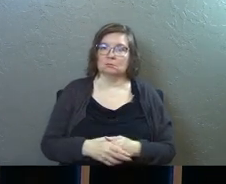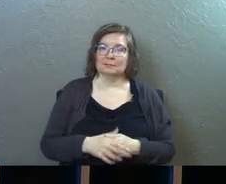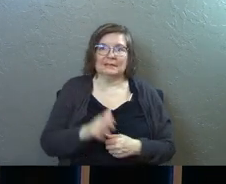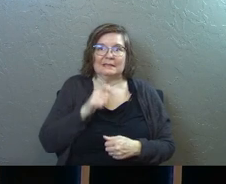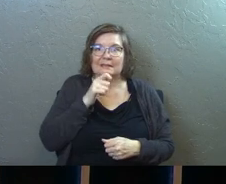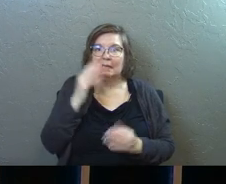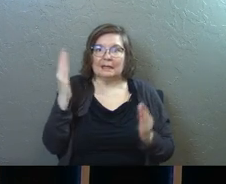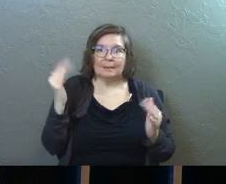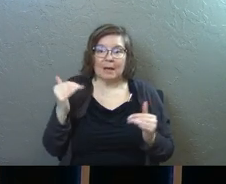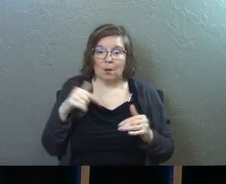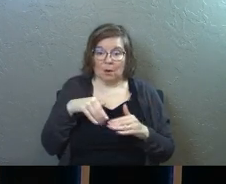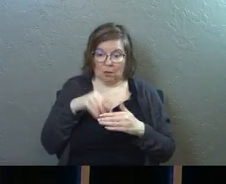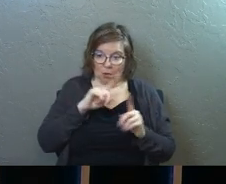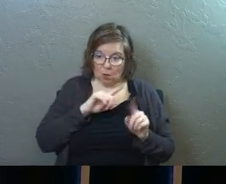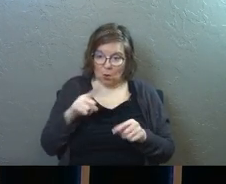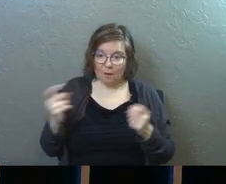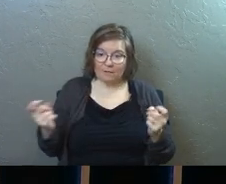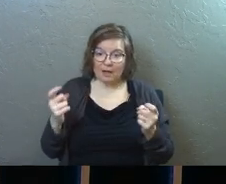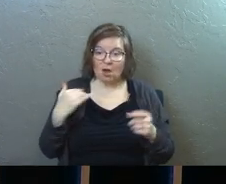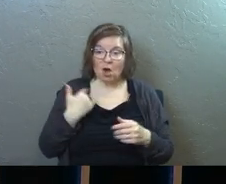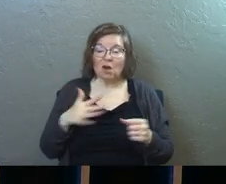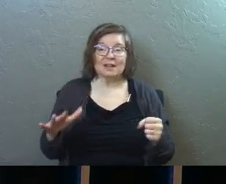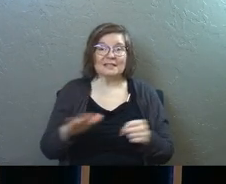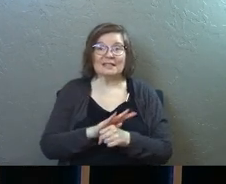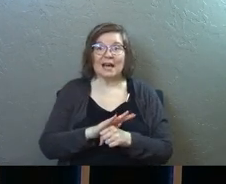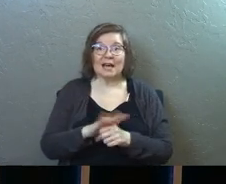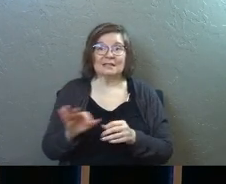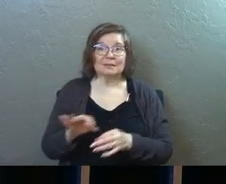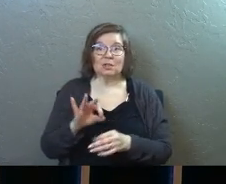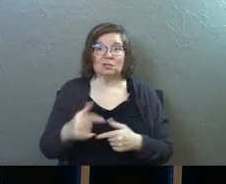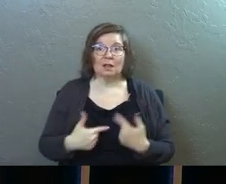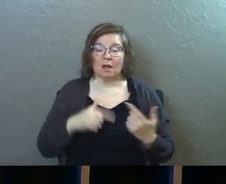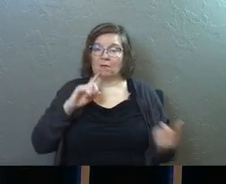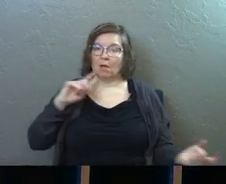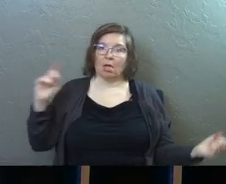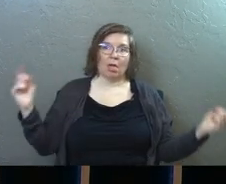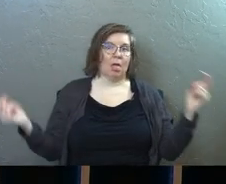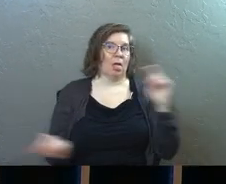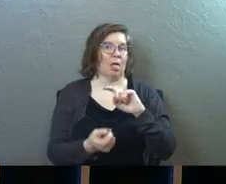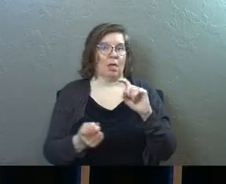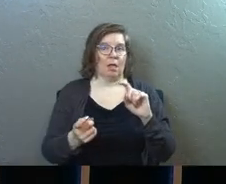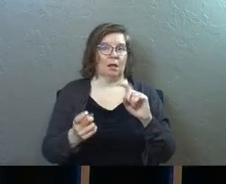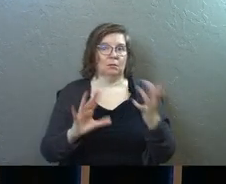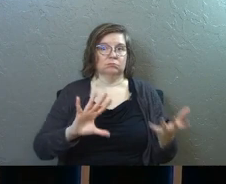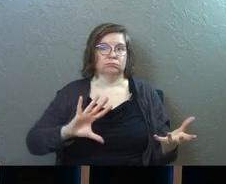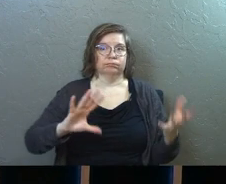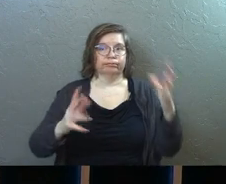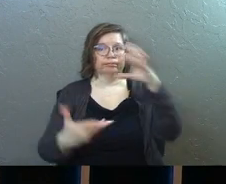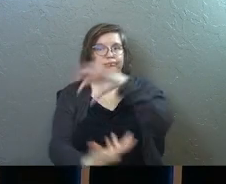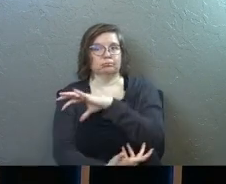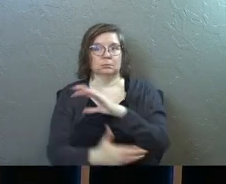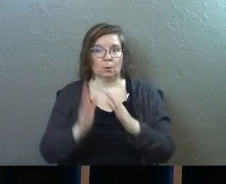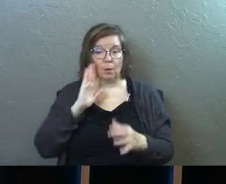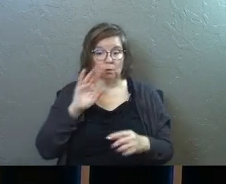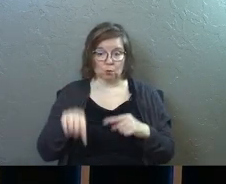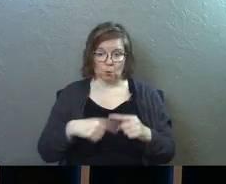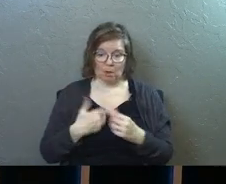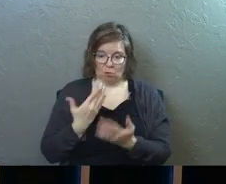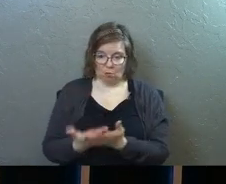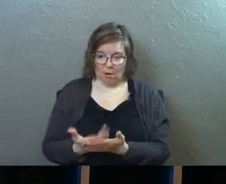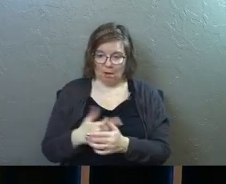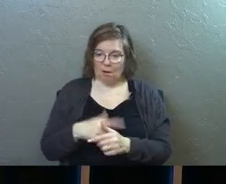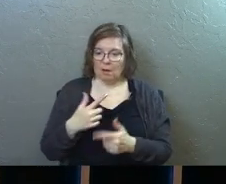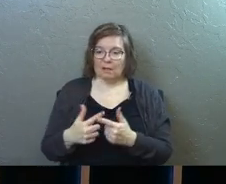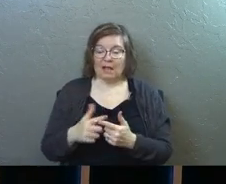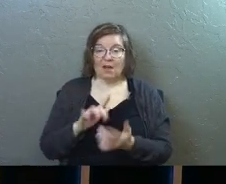They didn't expect when we go to the festival, our entire spiritual life is gonna be turned upside down. So when they got